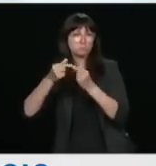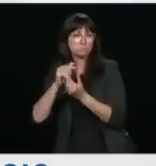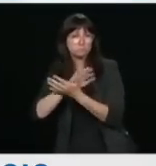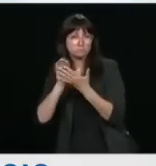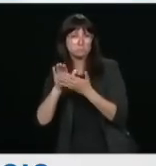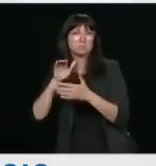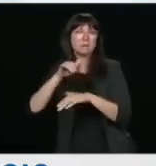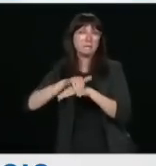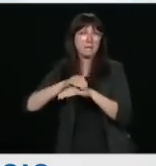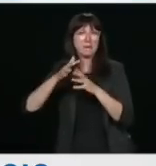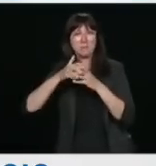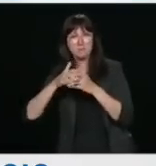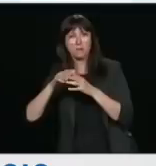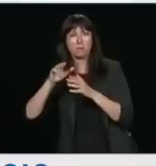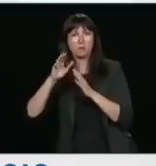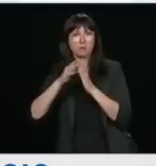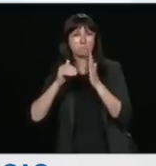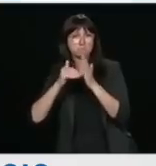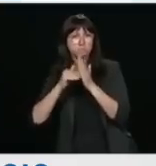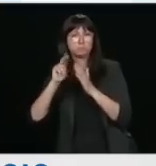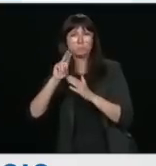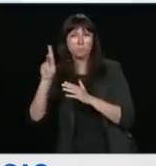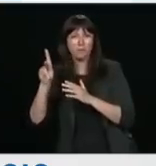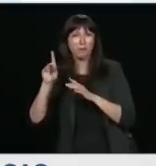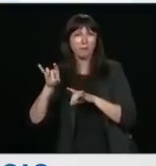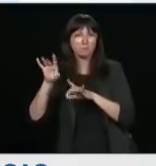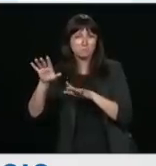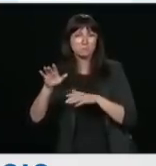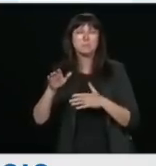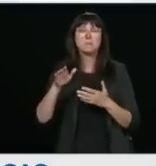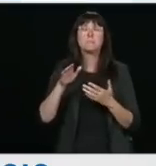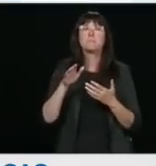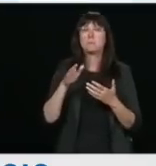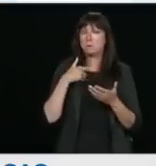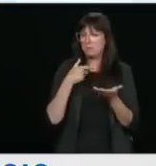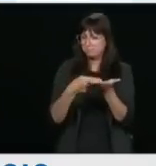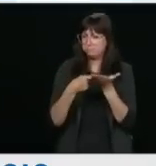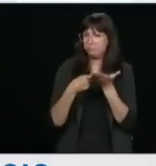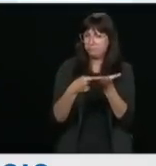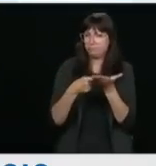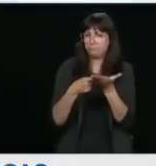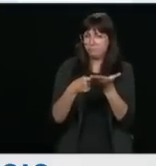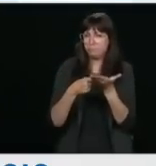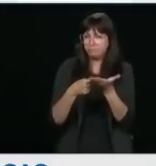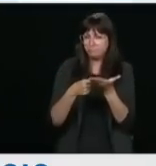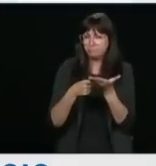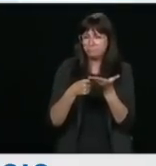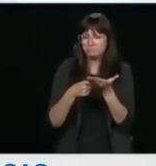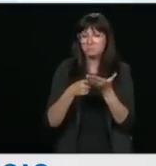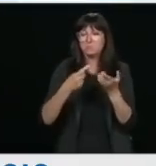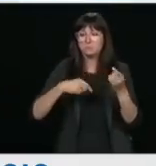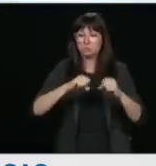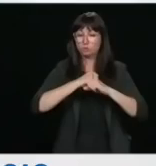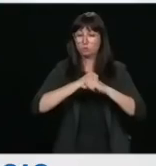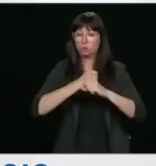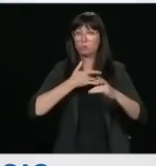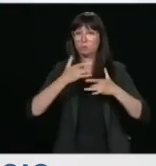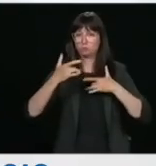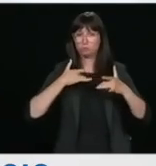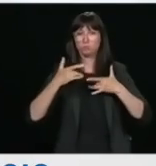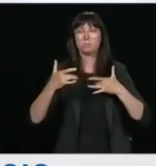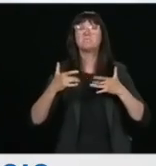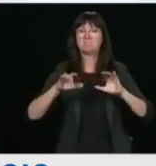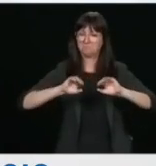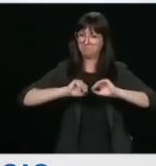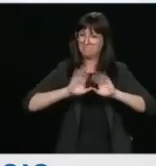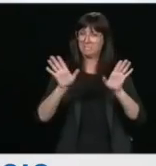with our Five Eyes partners with respect to this. I believe that those security concerns have been very well-articulated and are clearly